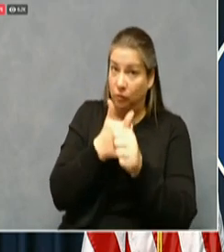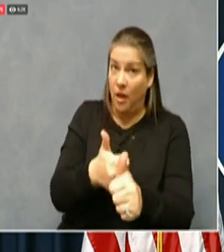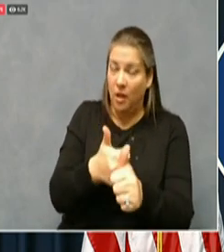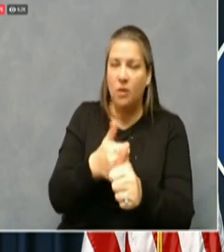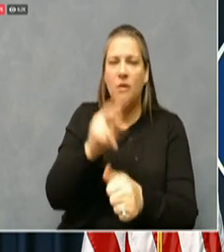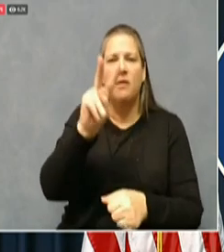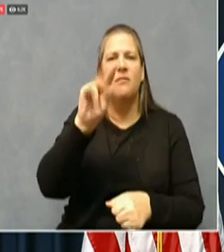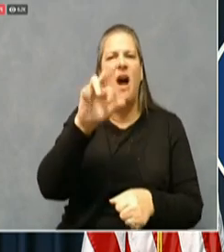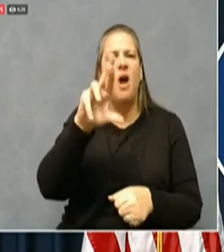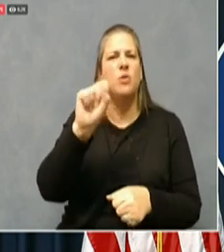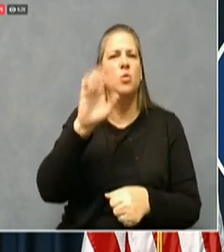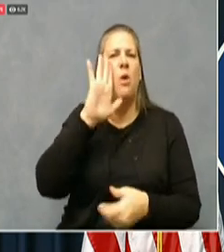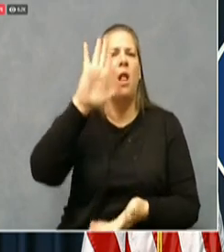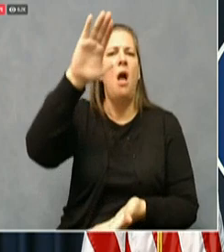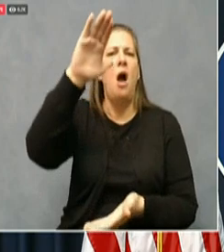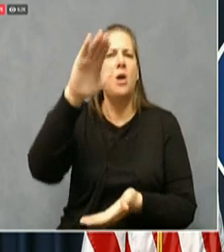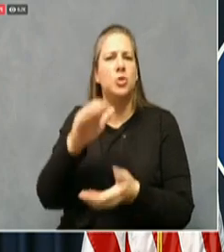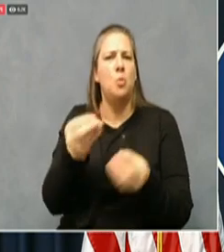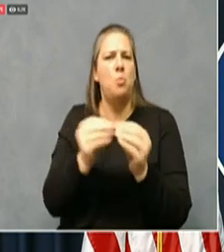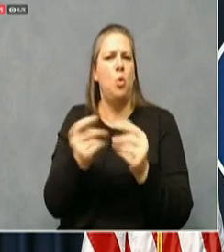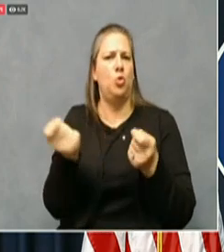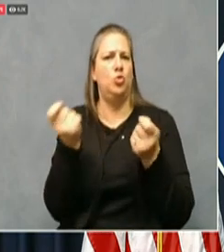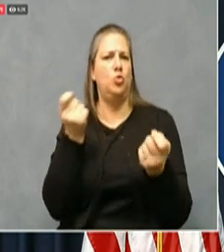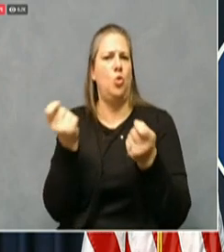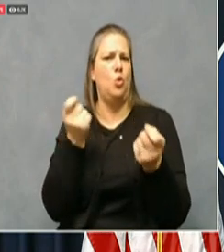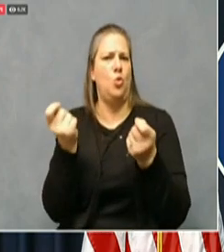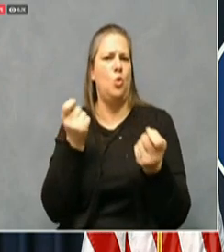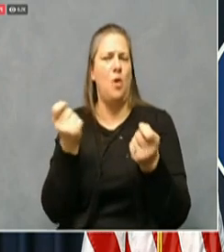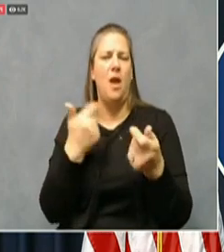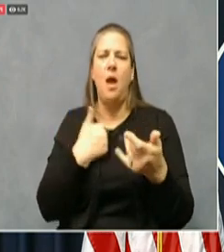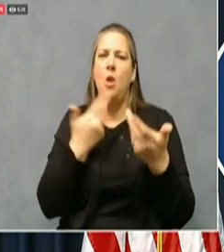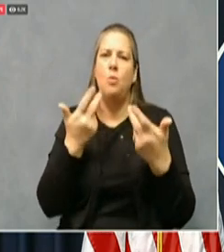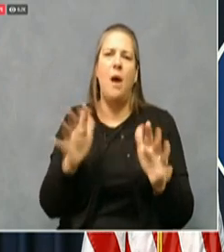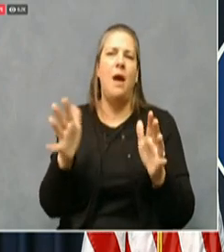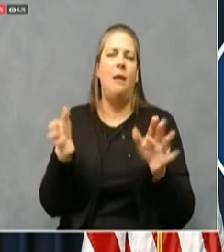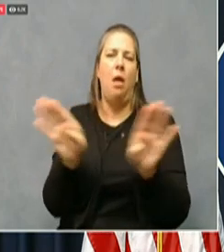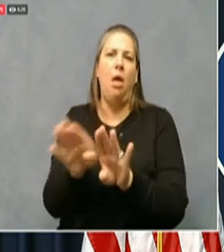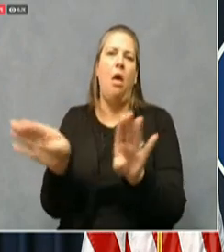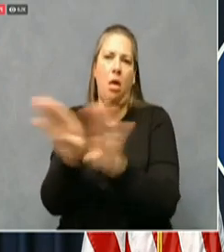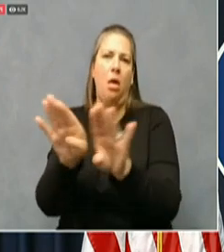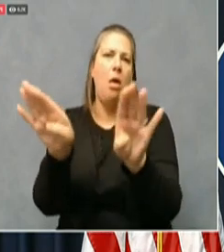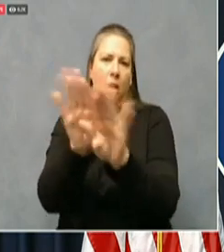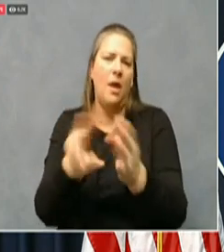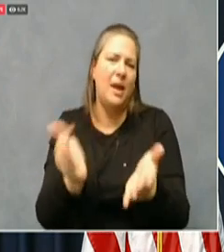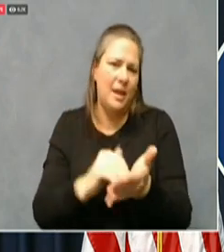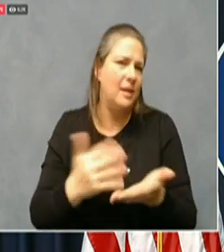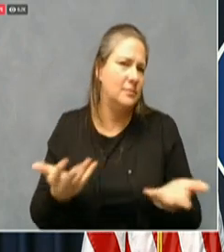control to where we don't have to take other steps. Joe Ragusa from Spectrum.